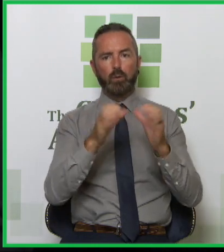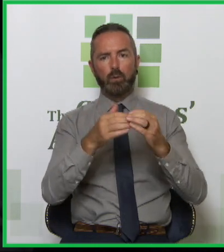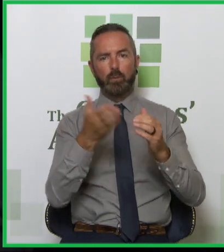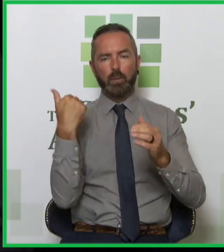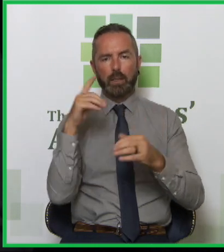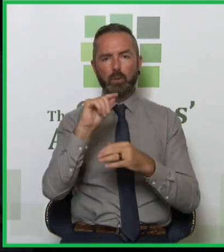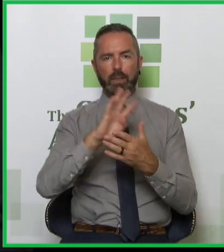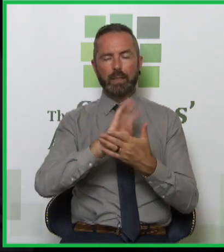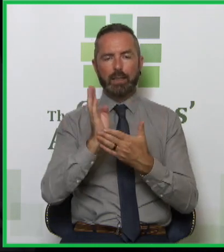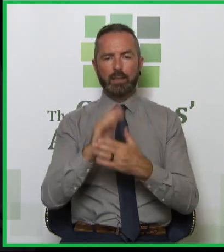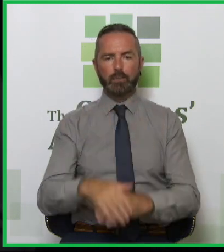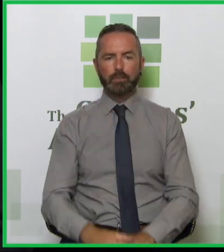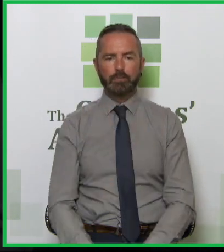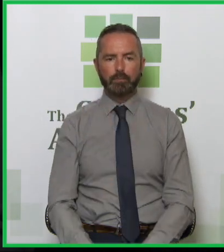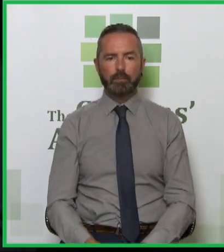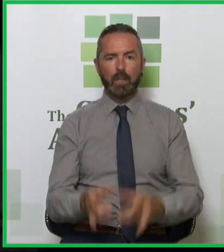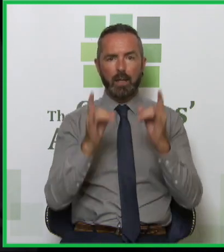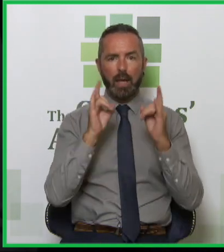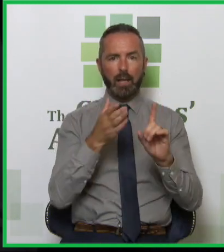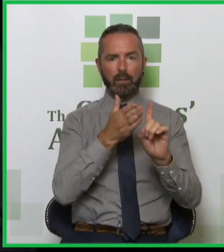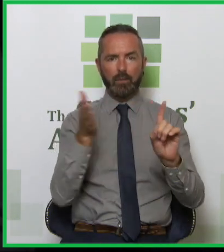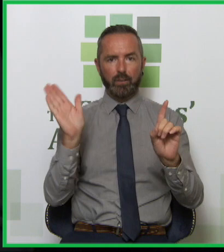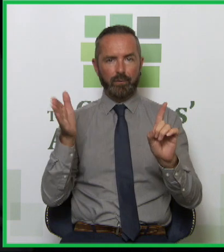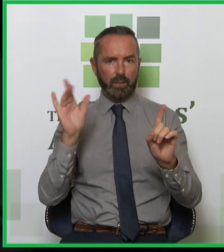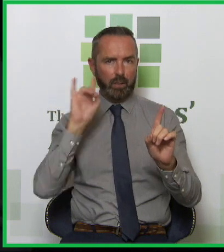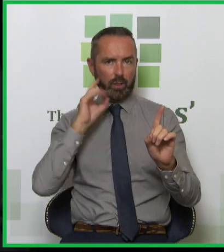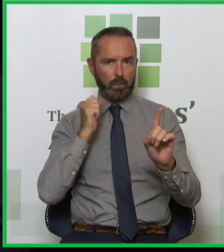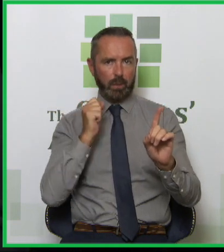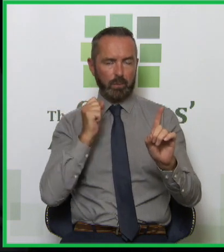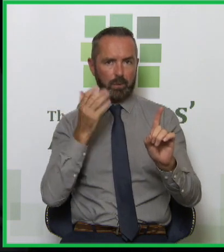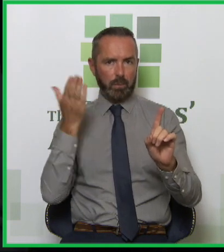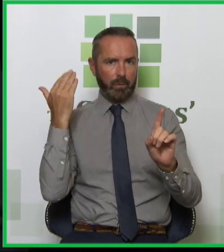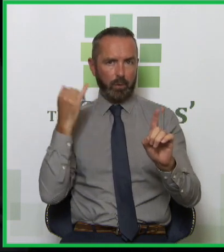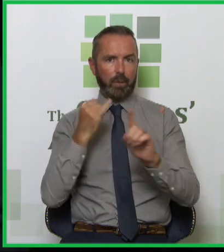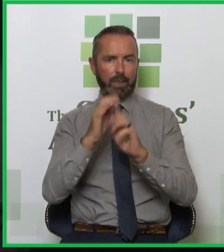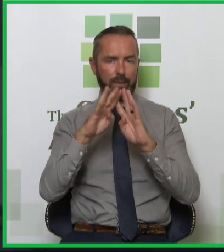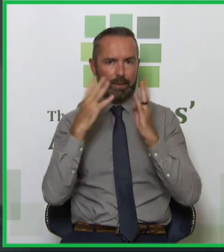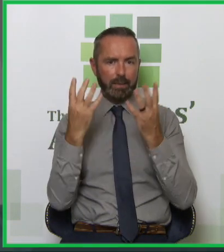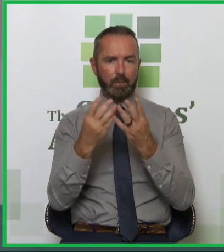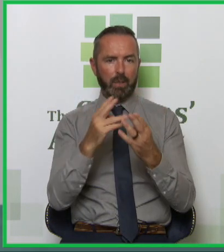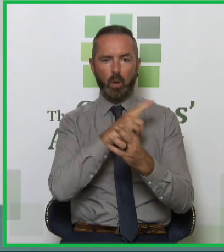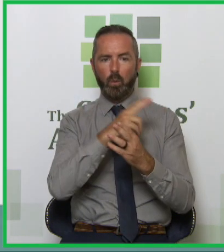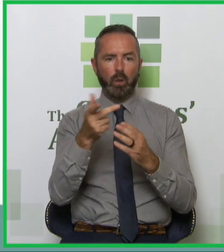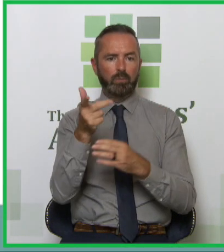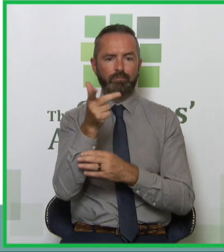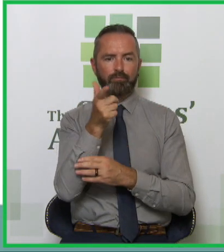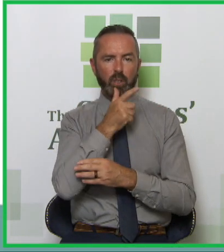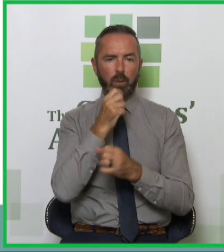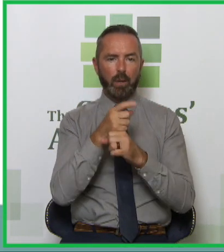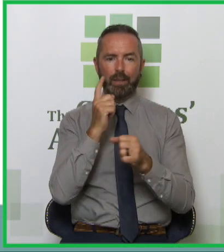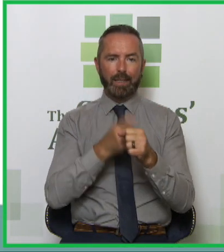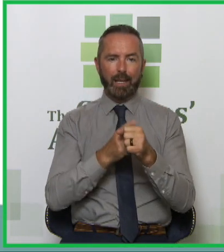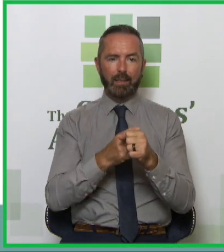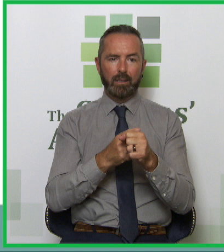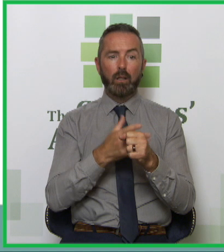well. So health diversion you'll have heard about from colleagues at previous assemblies so I'm not going to go over it again except to say that